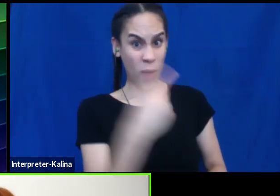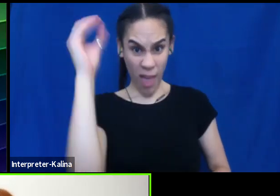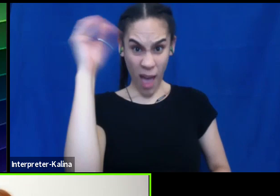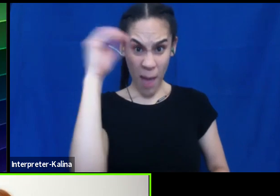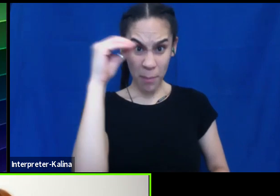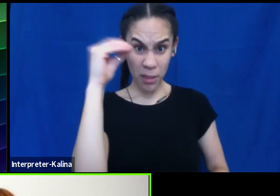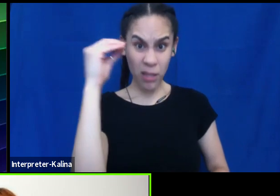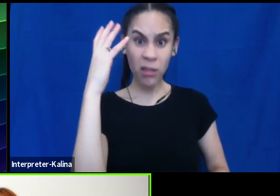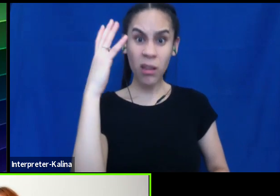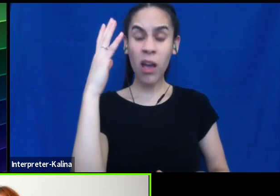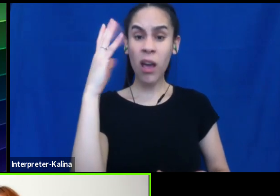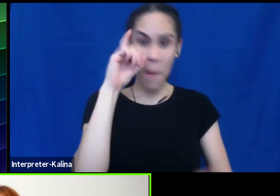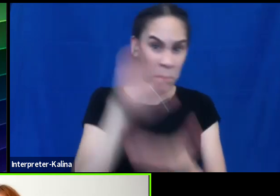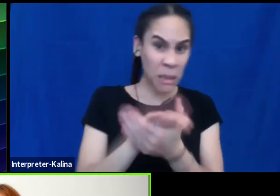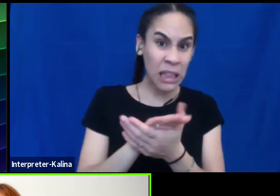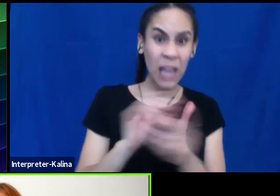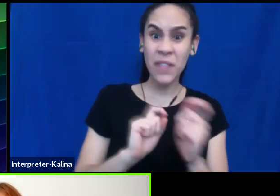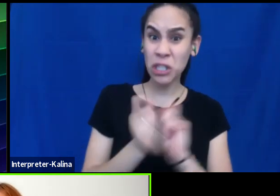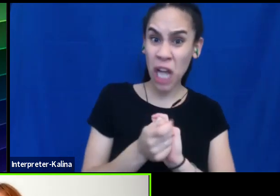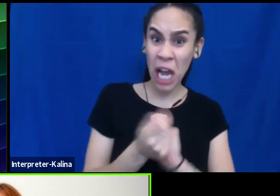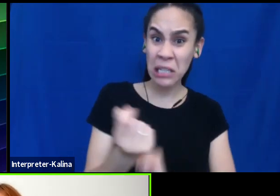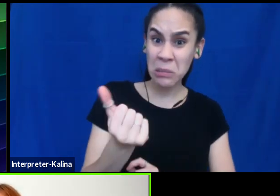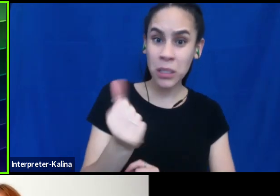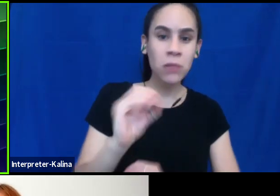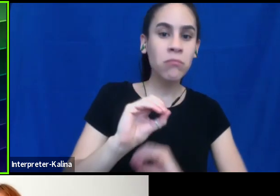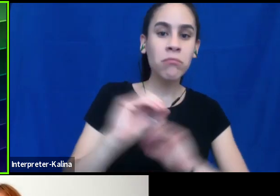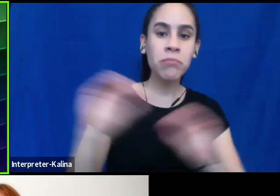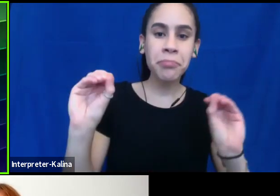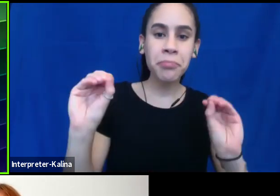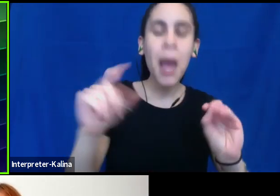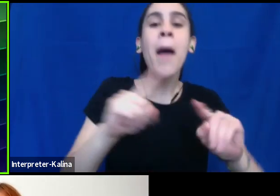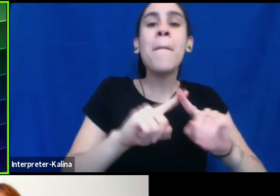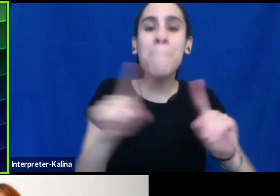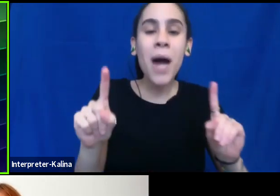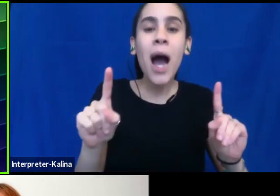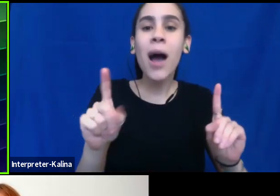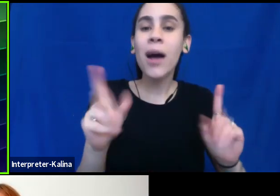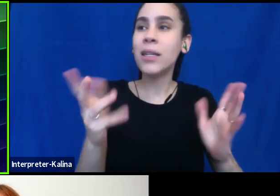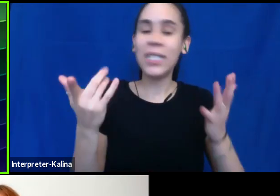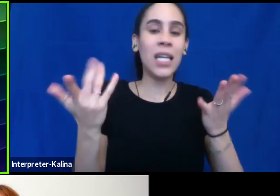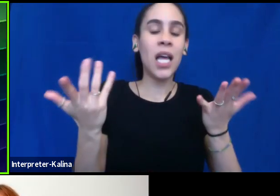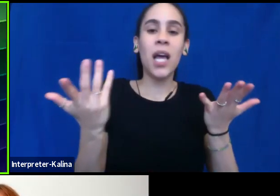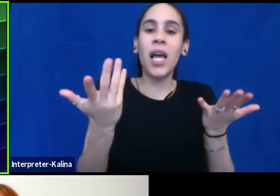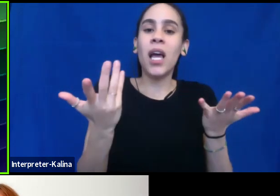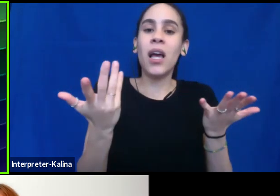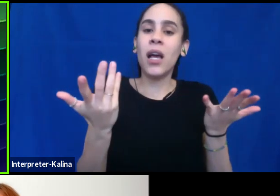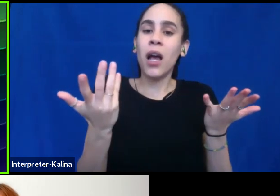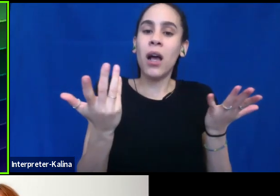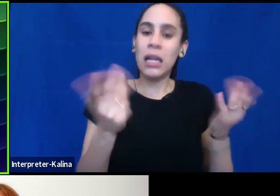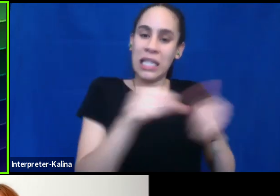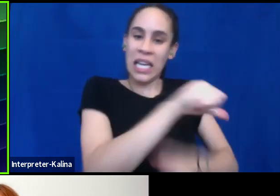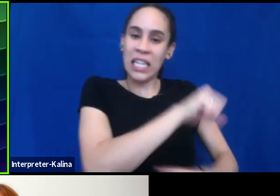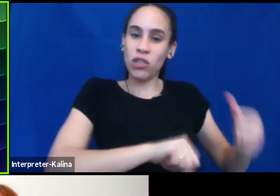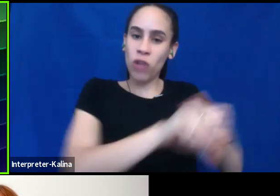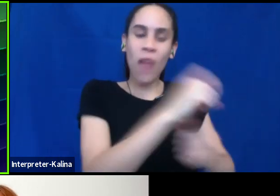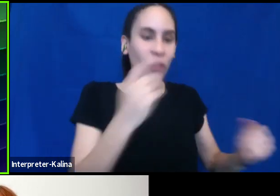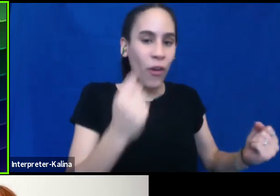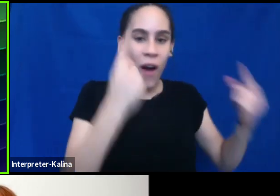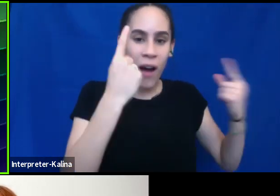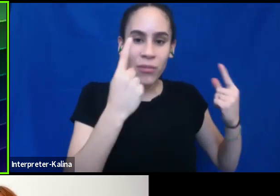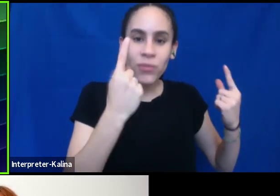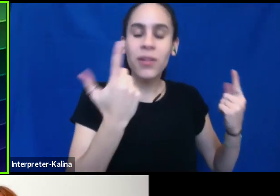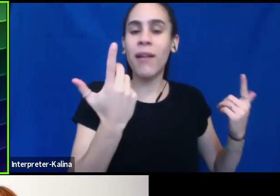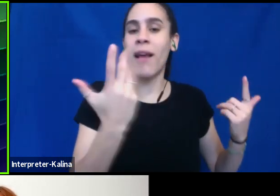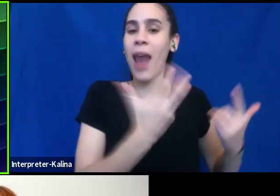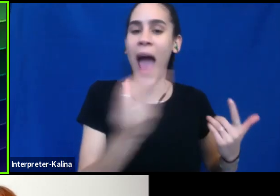core beliefs, but we, we basically, we had such a, such an understanding of where the other person was coming from and